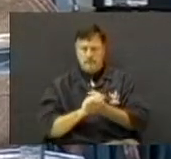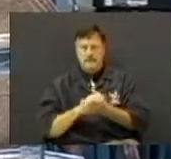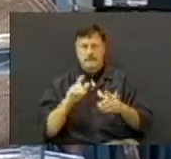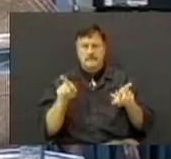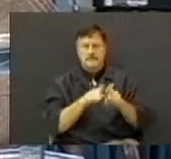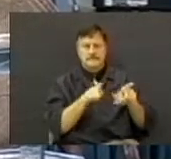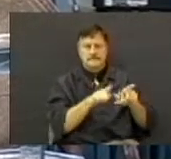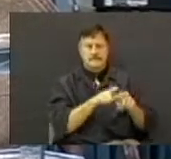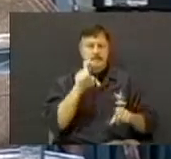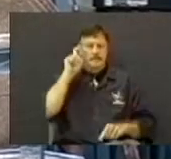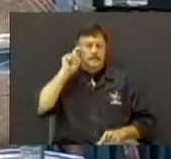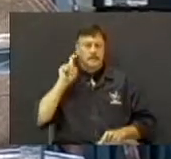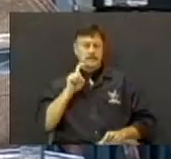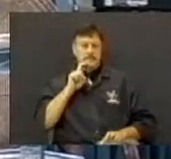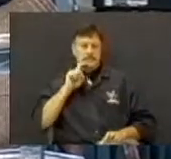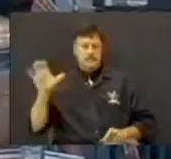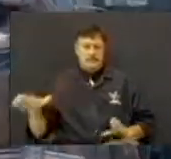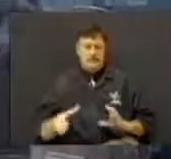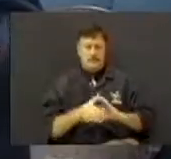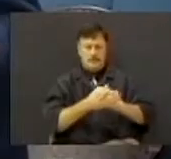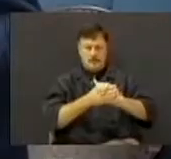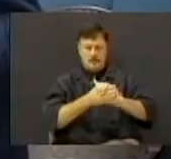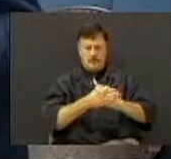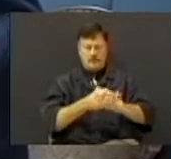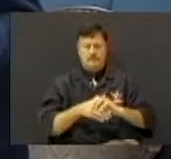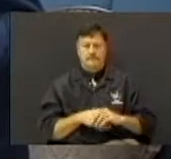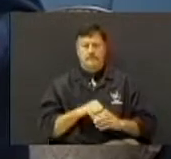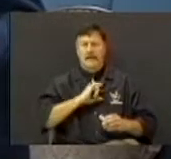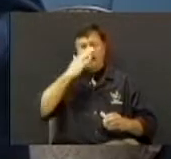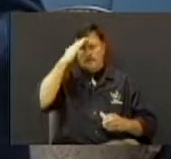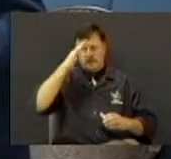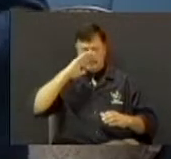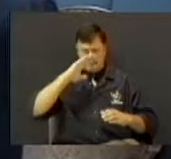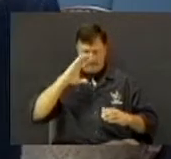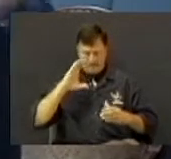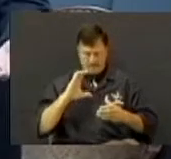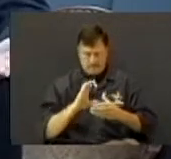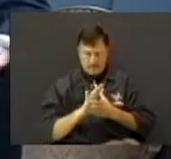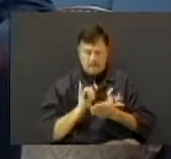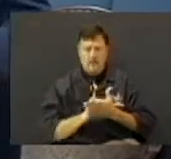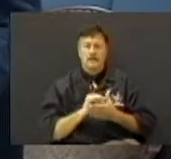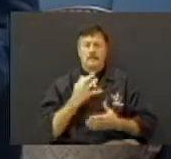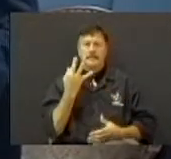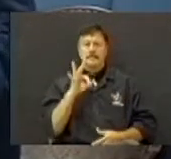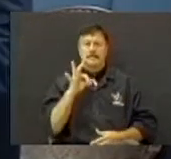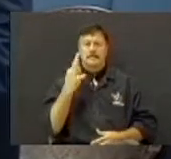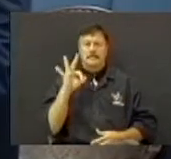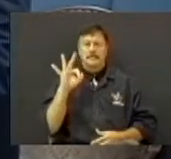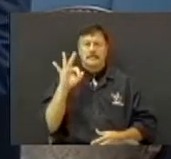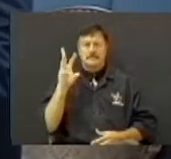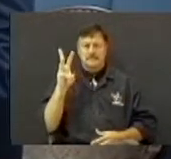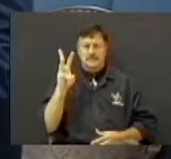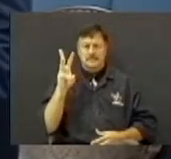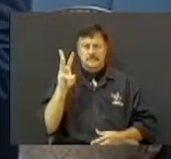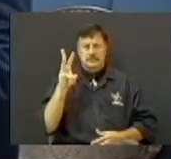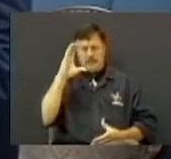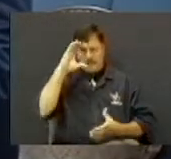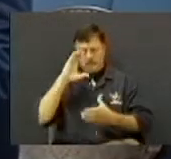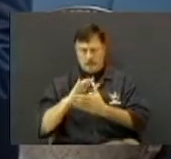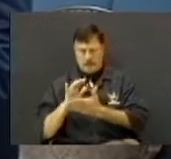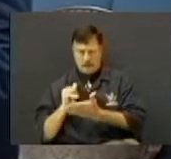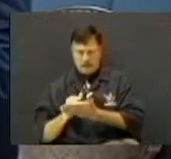marriage. Now, I know he's always believed that. He did in 96. Left it.